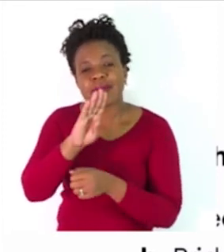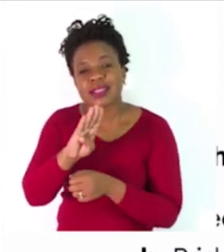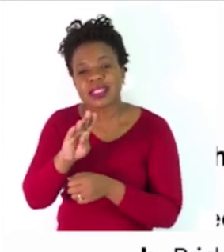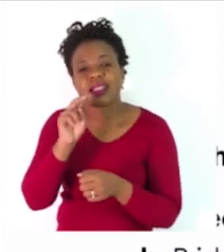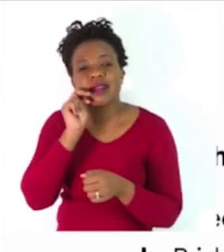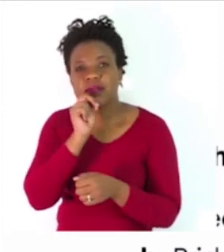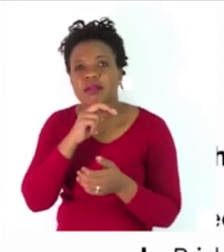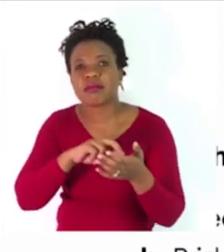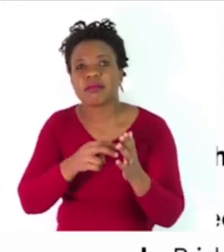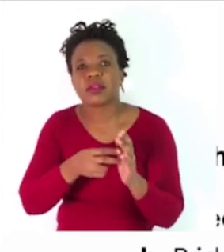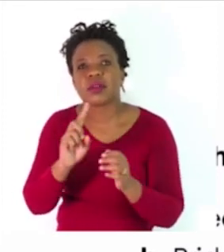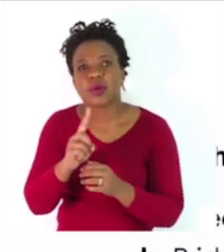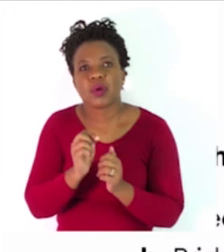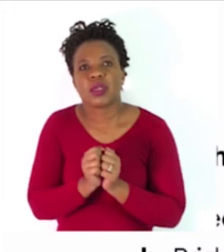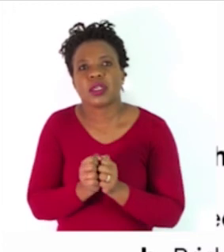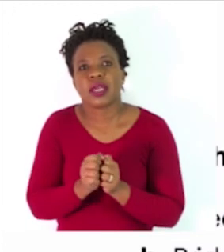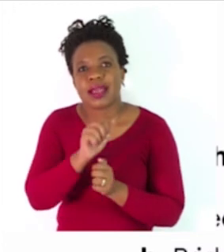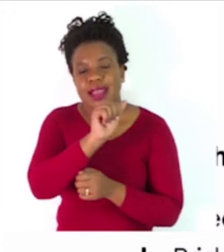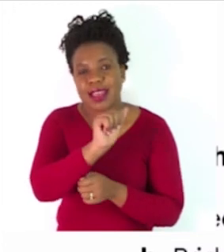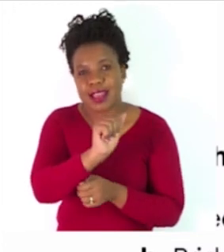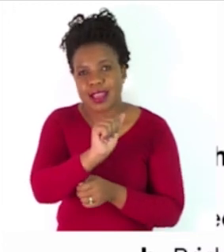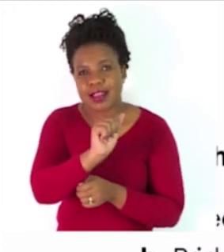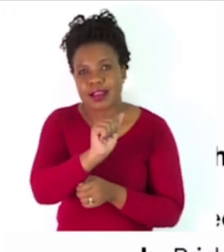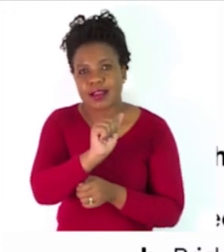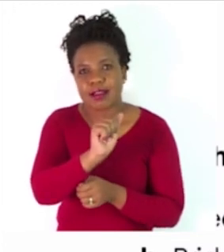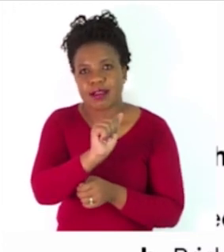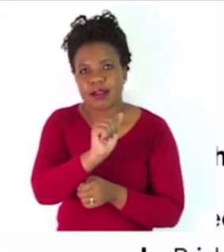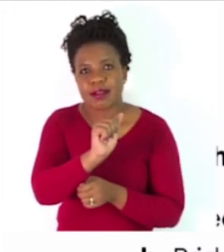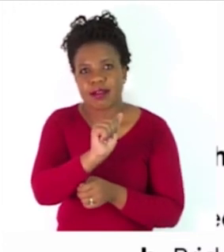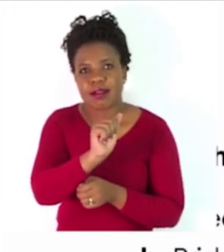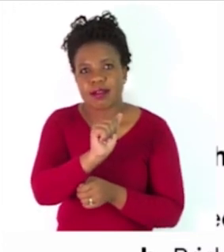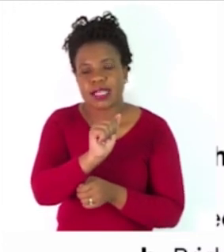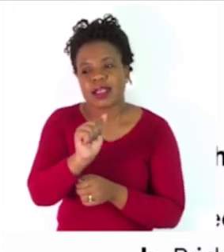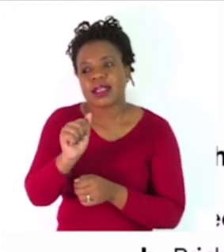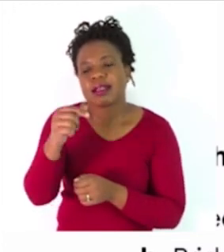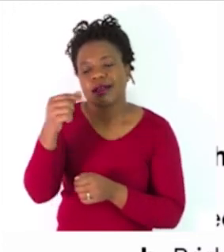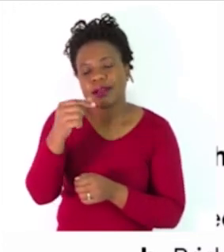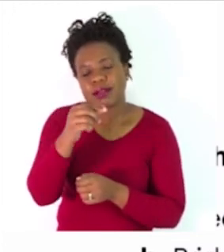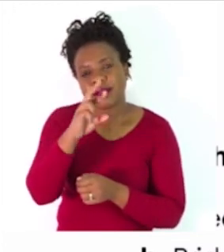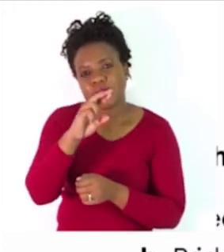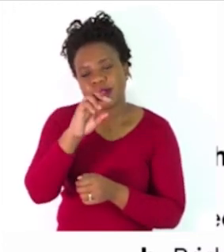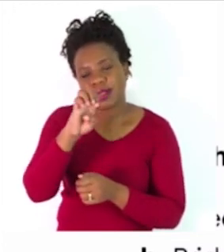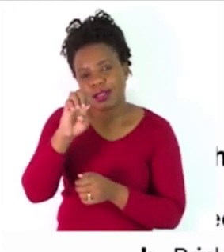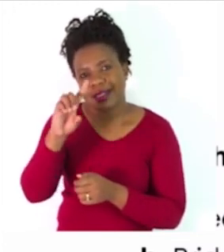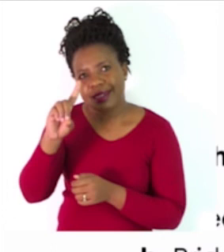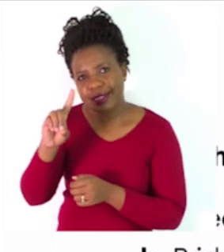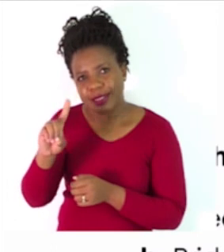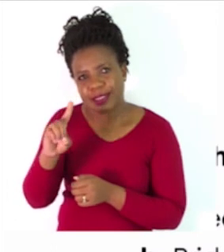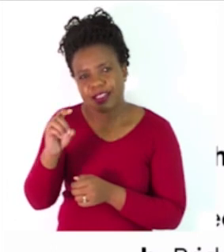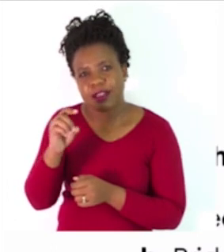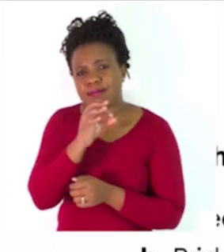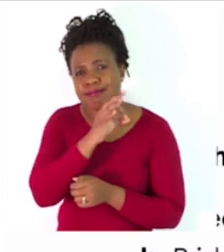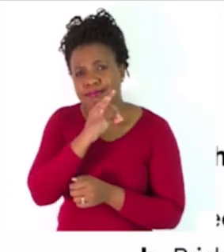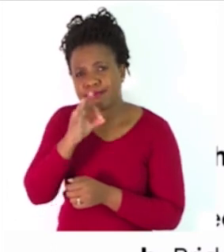greed and envy are two qualities that no one likes. Greed and